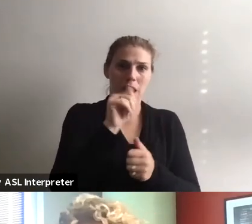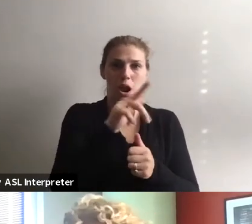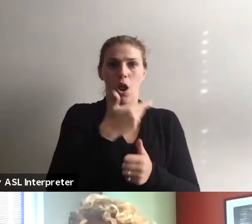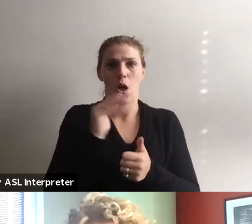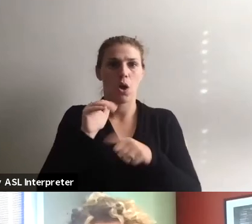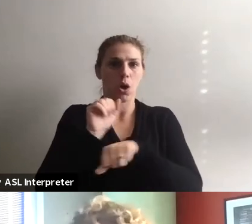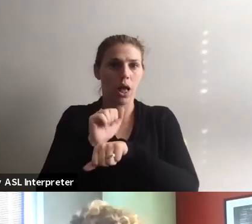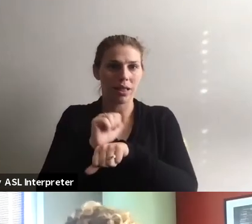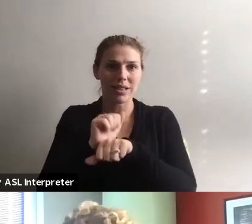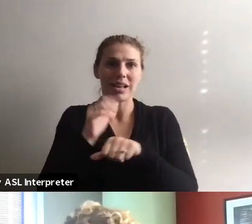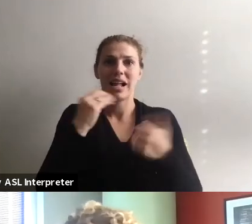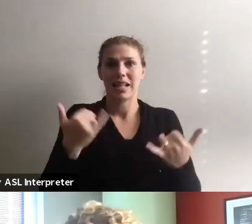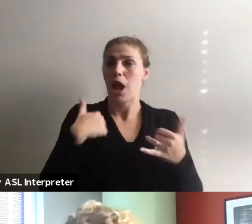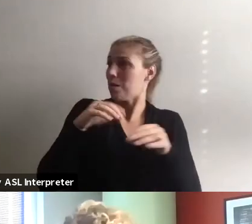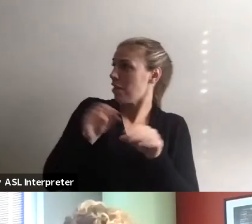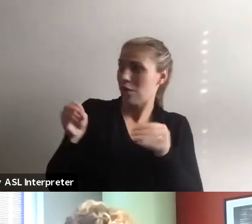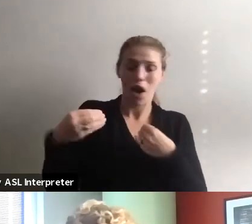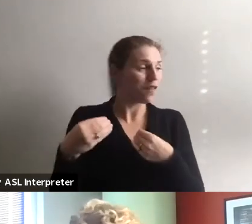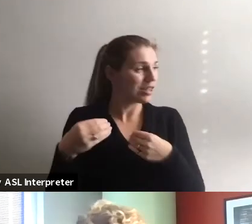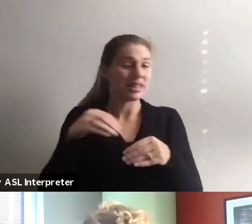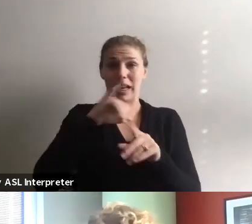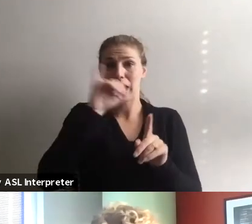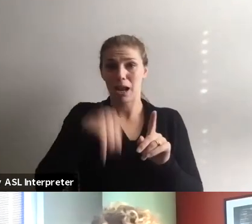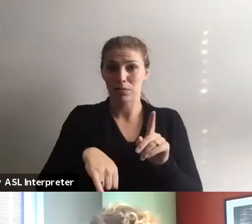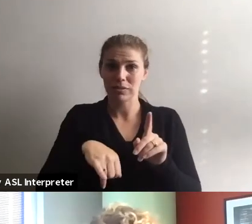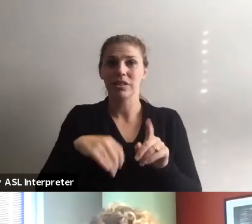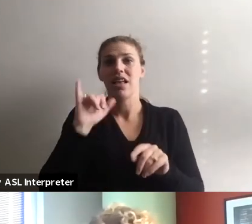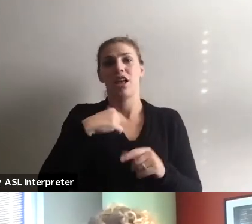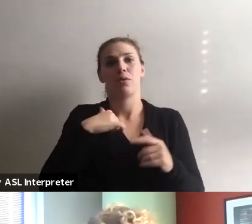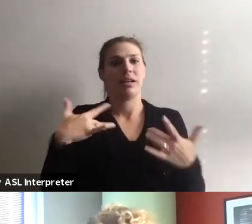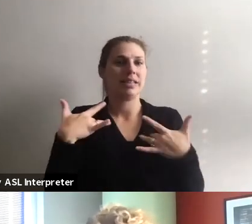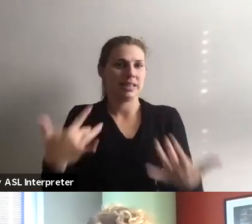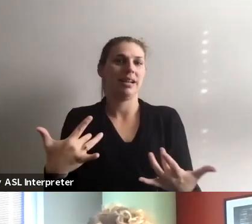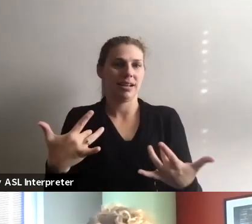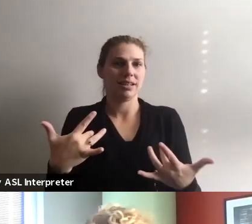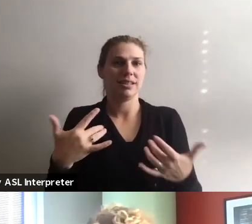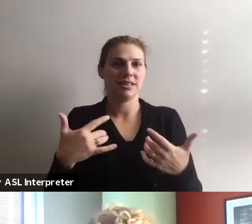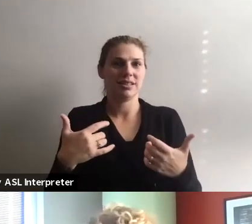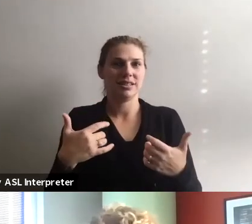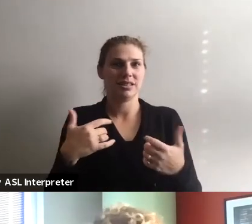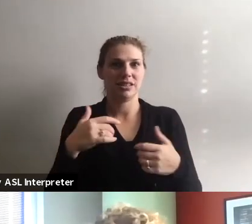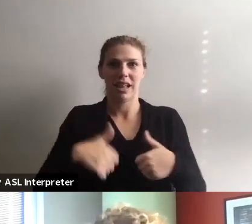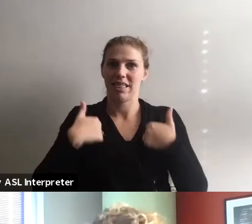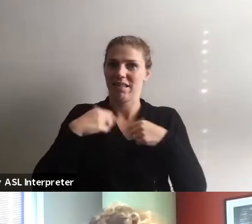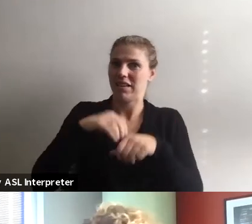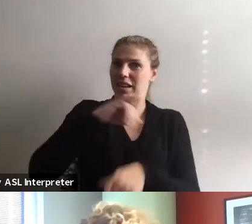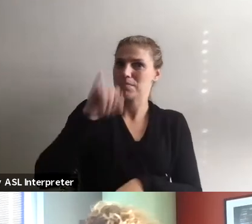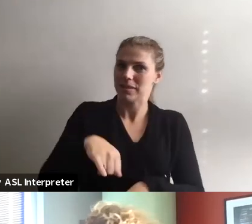all the time. I'm currently in the office in Indianapolis, and that's where I usually am living, in Indianapolis.